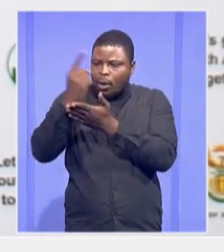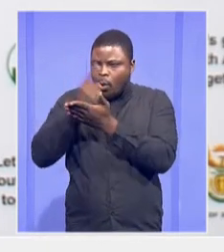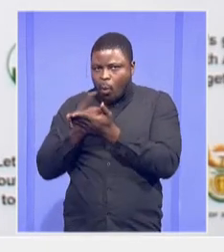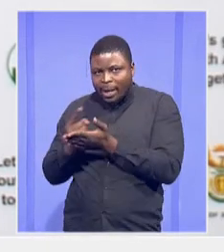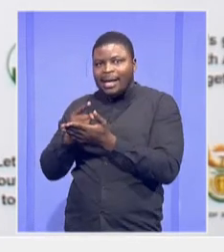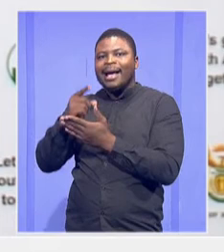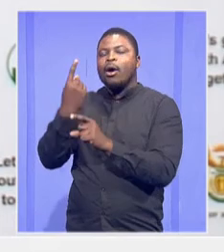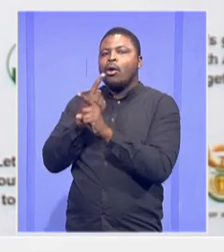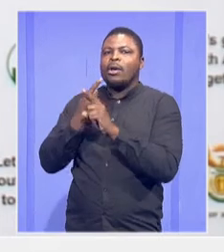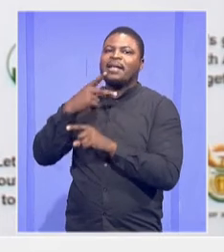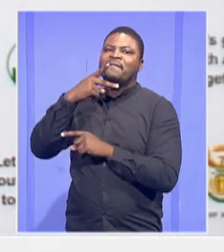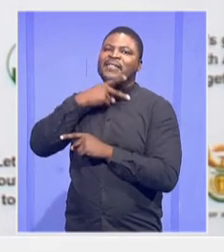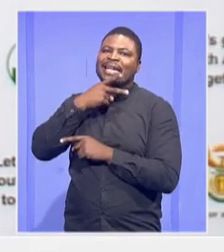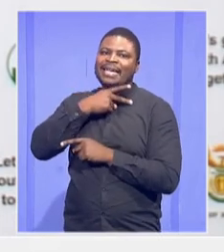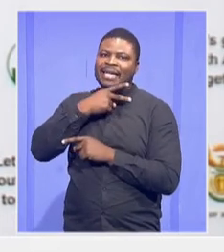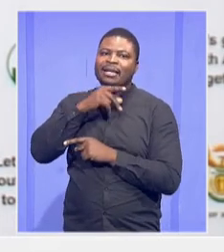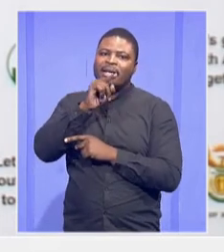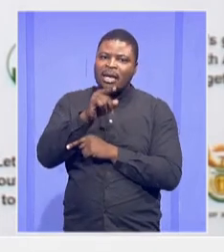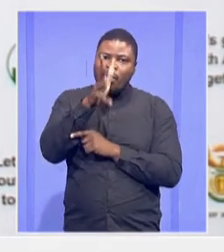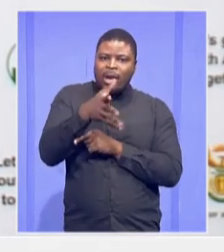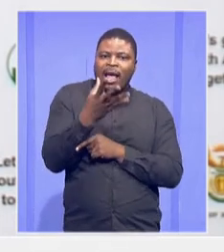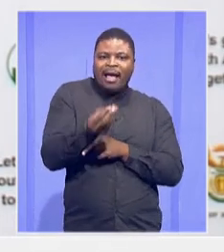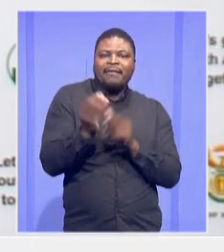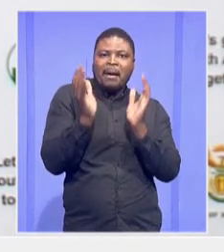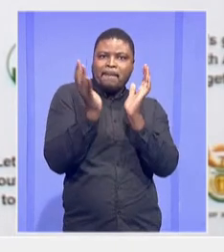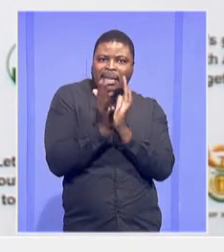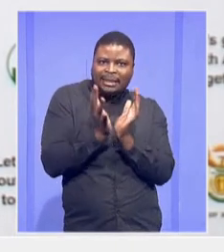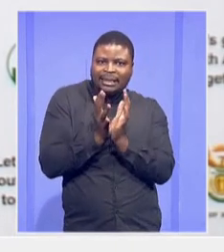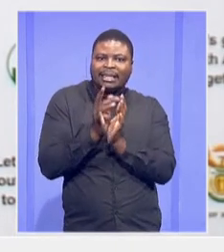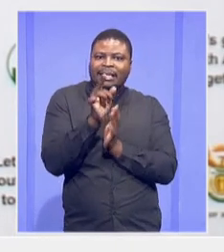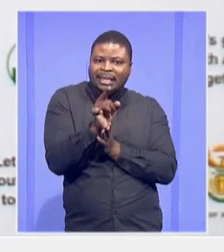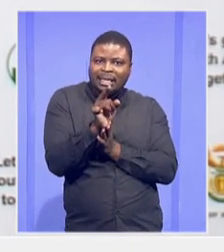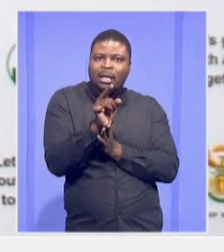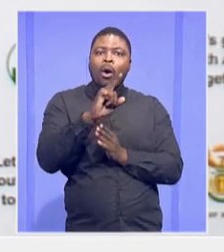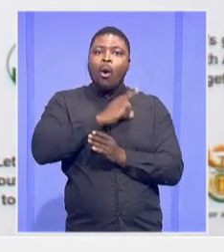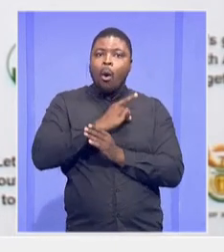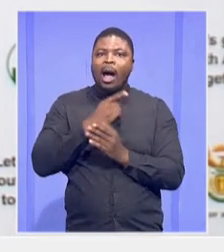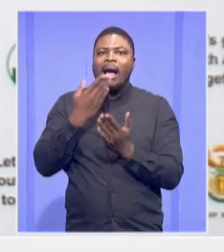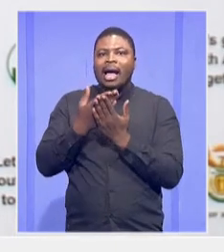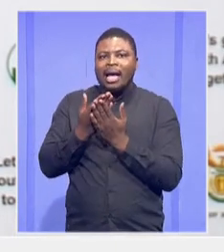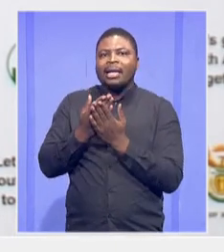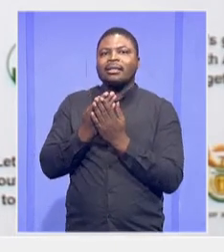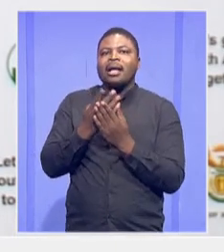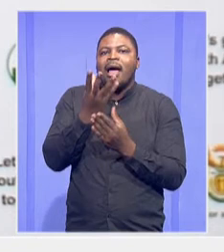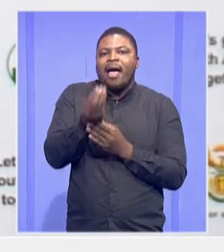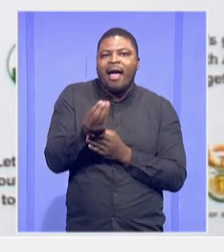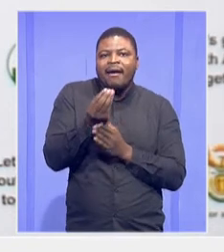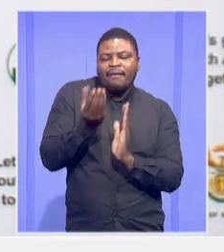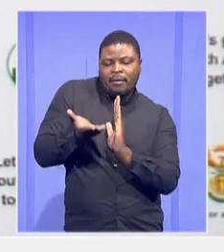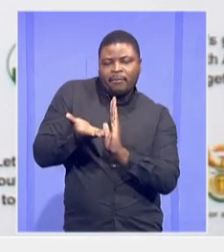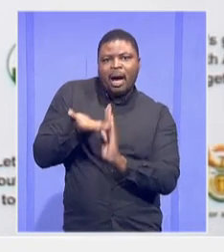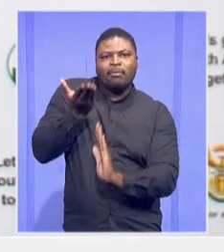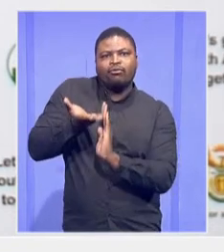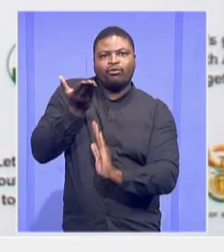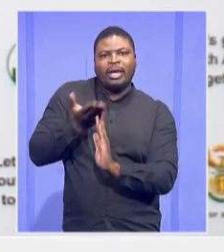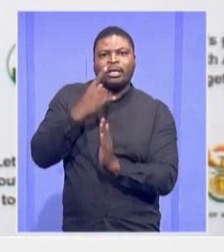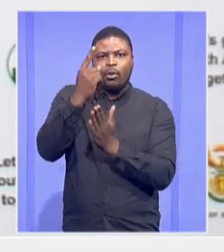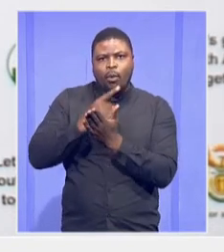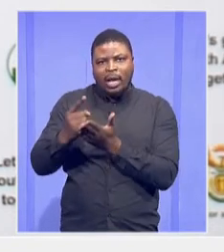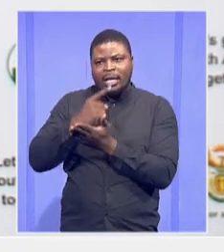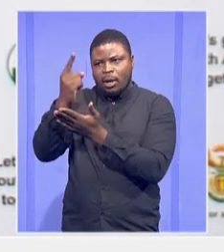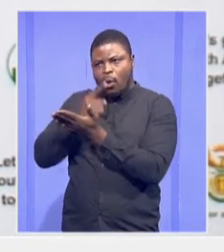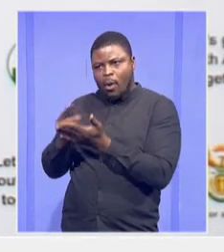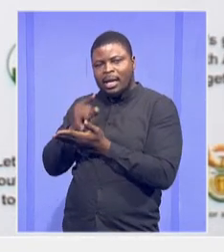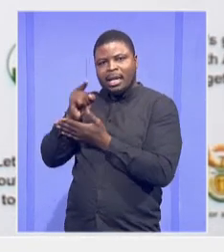that to just get weekly updates on what's happening in infrastructure. Deployment of